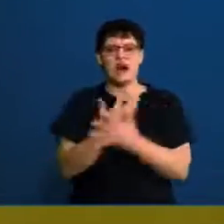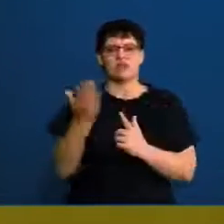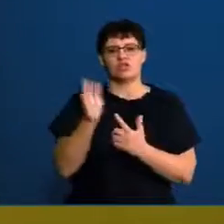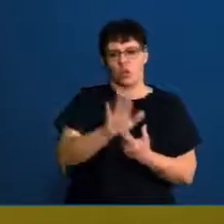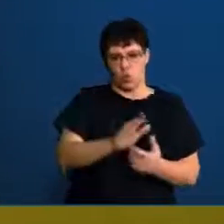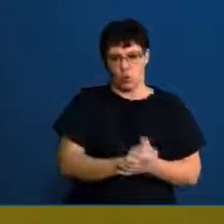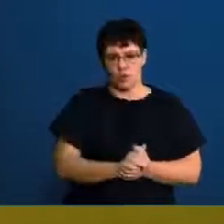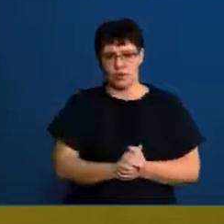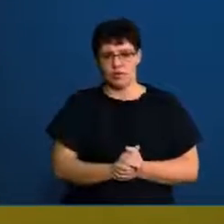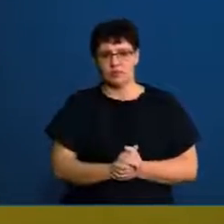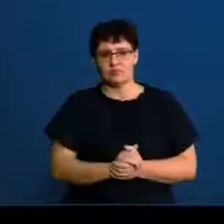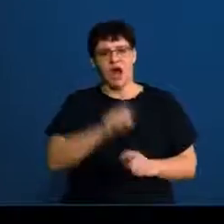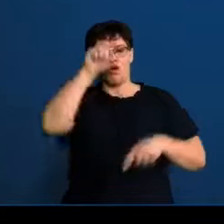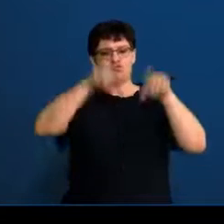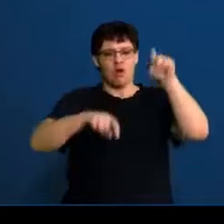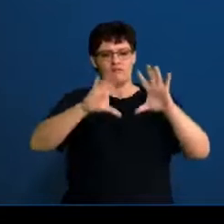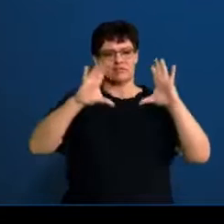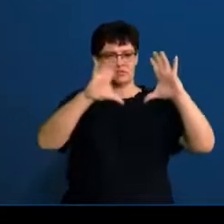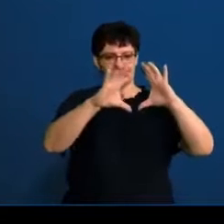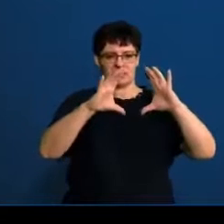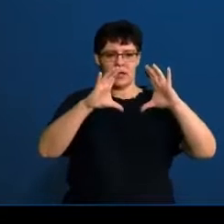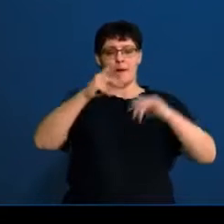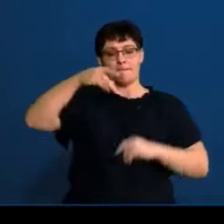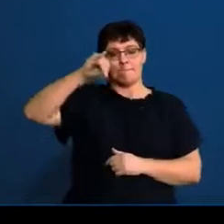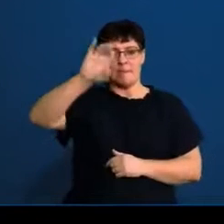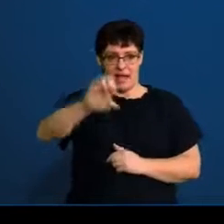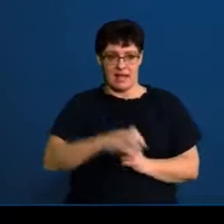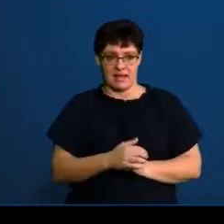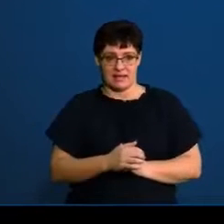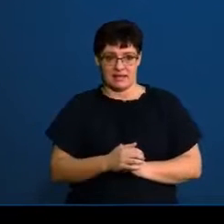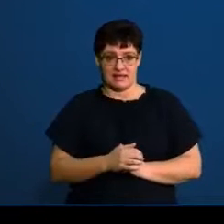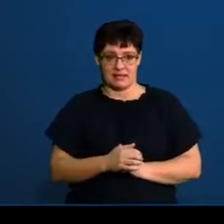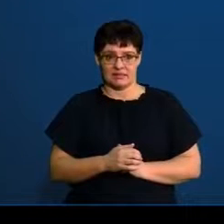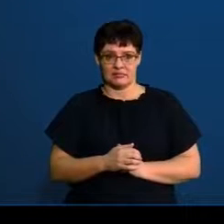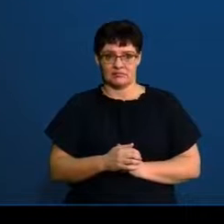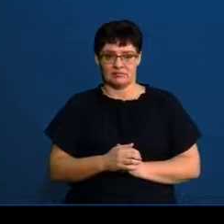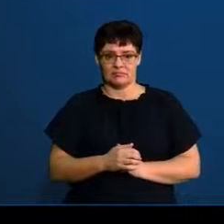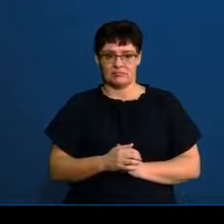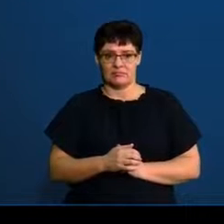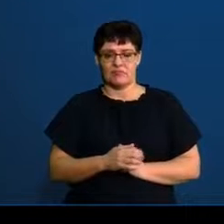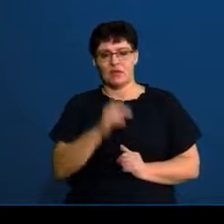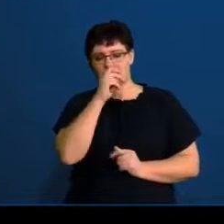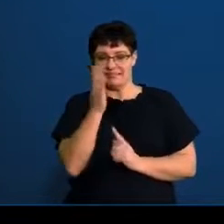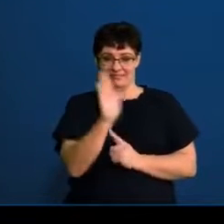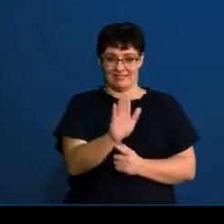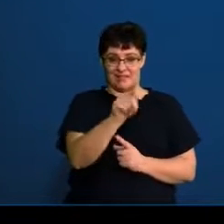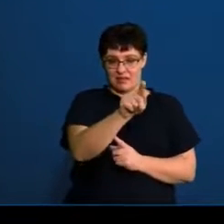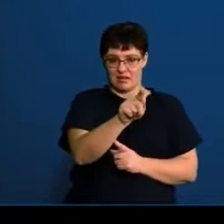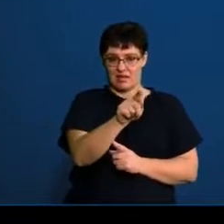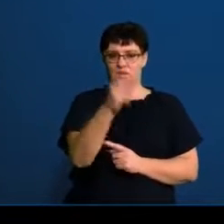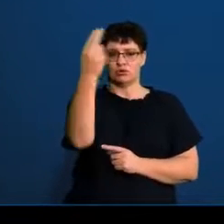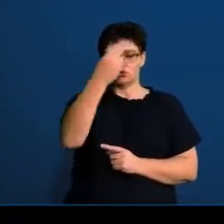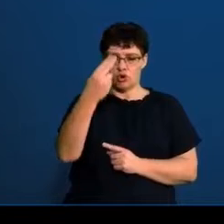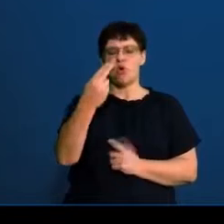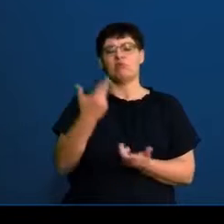the difference between these graphs. So first of all, your power chart. Okay. So I'm going to just look at a power chart and just draw